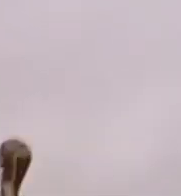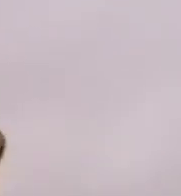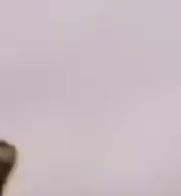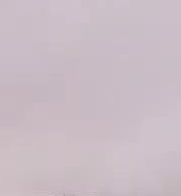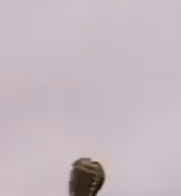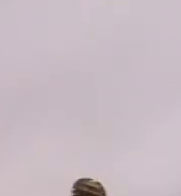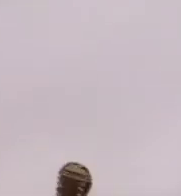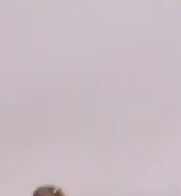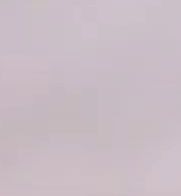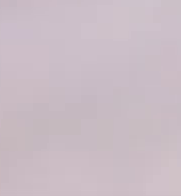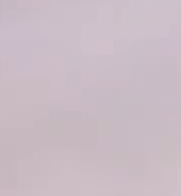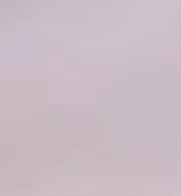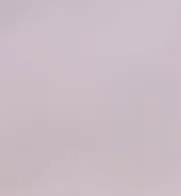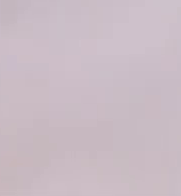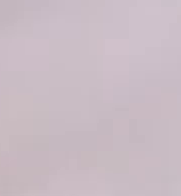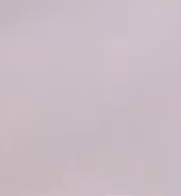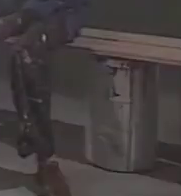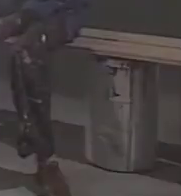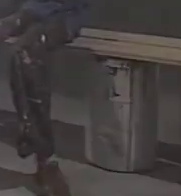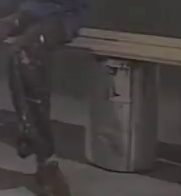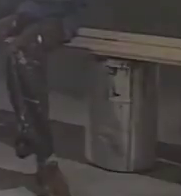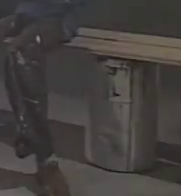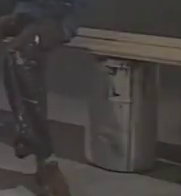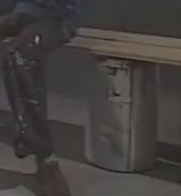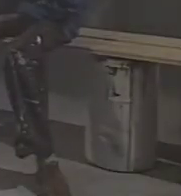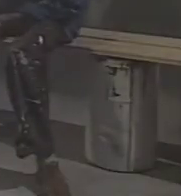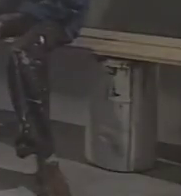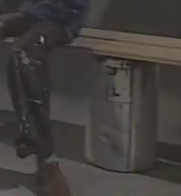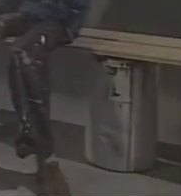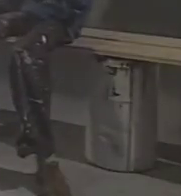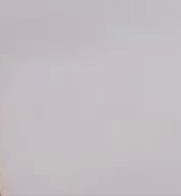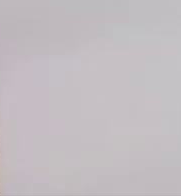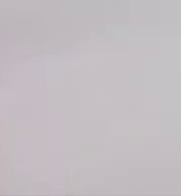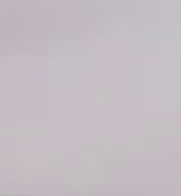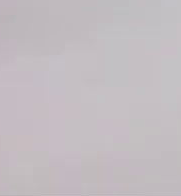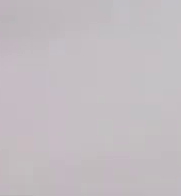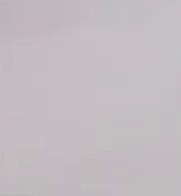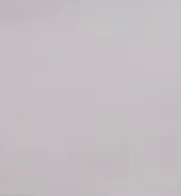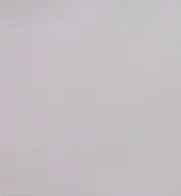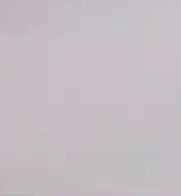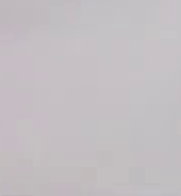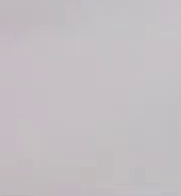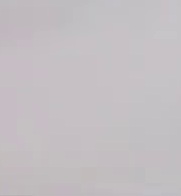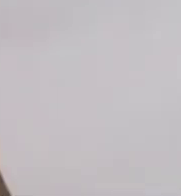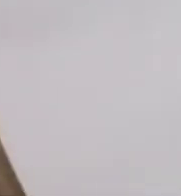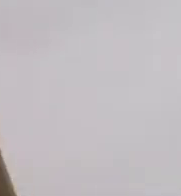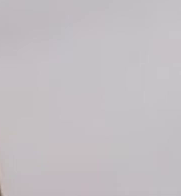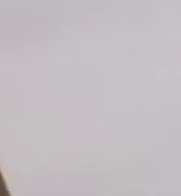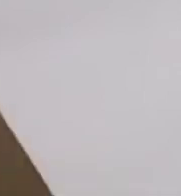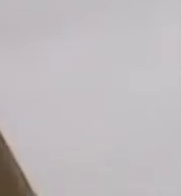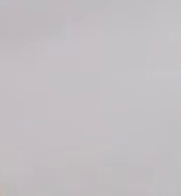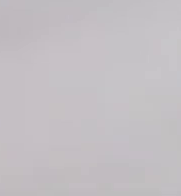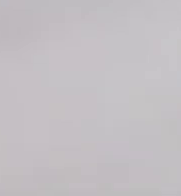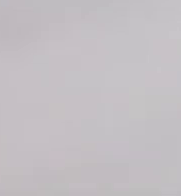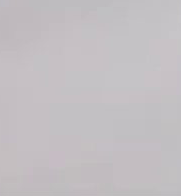shaking with disbelief Because you'll never, you'll never,